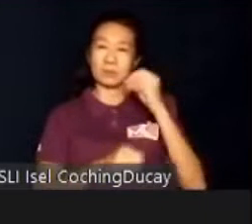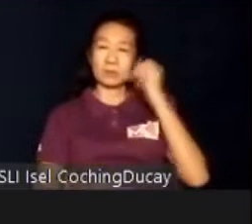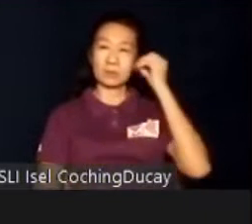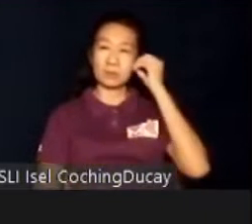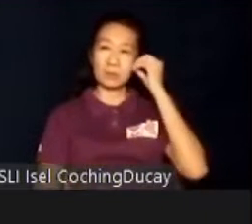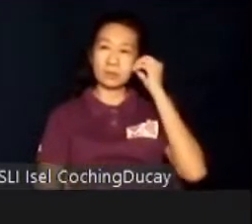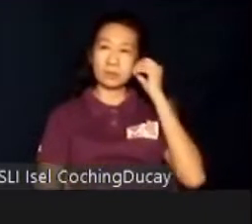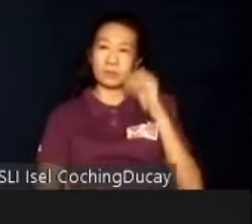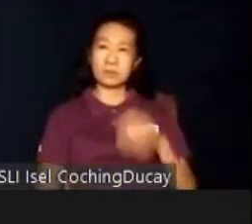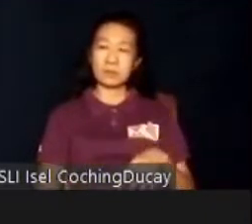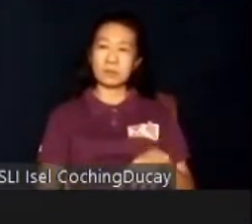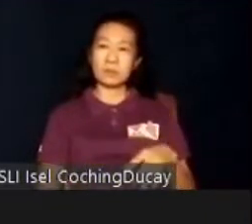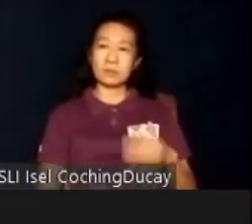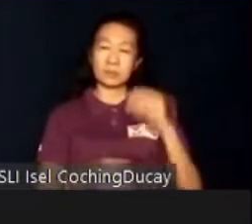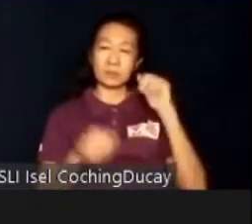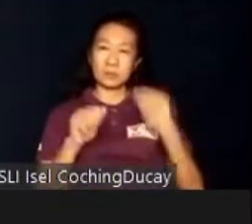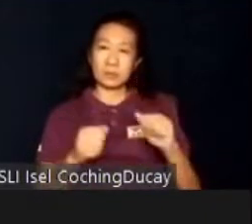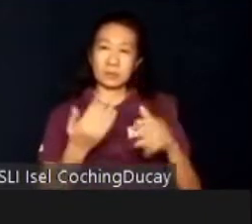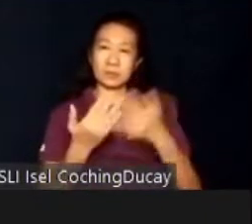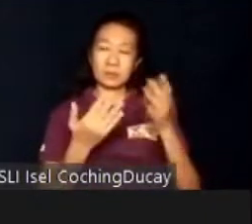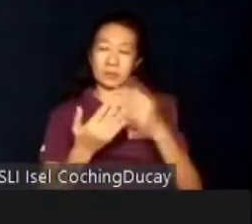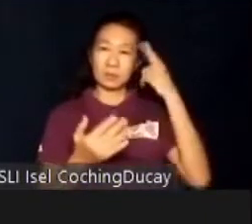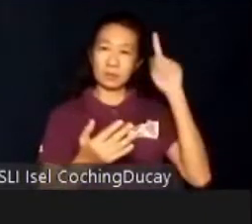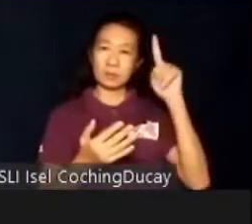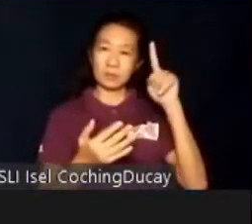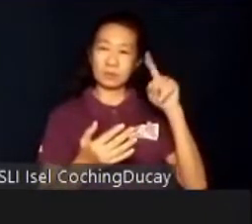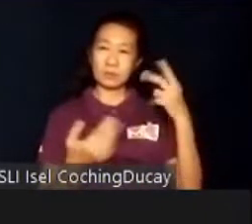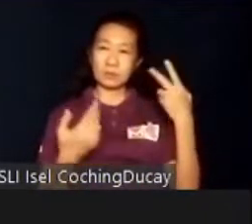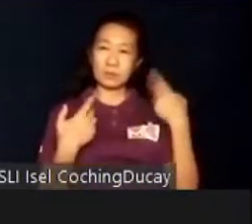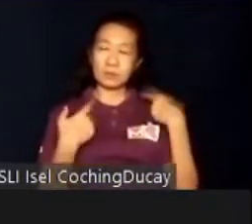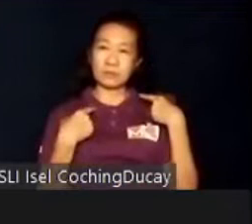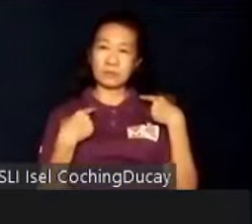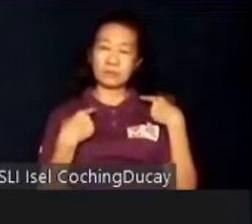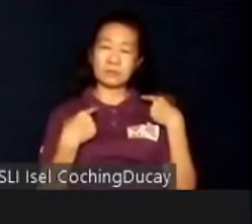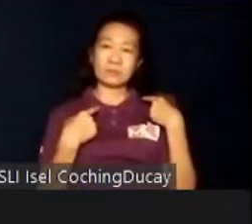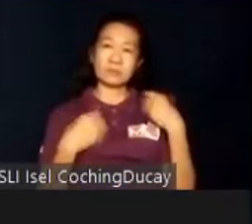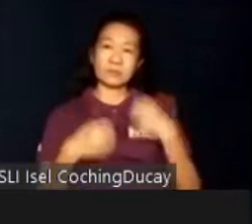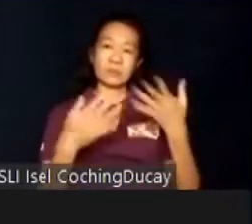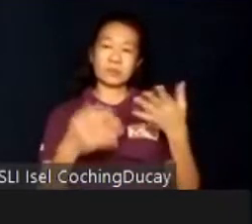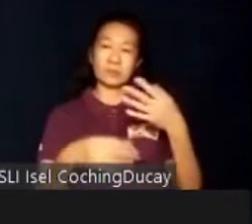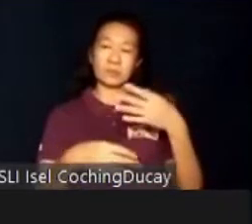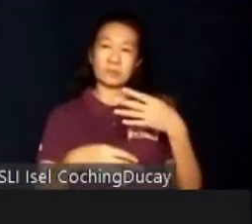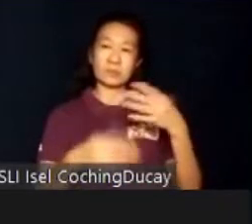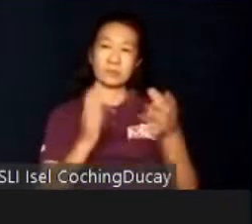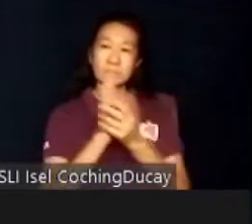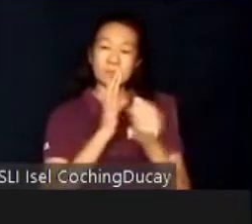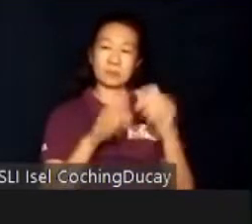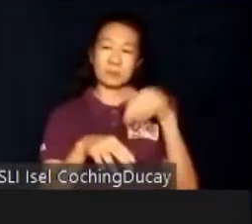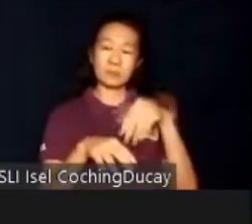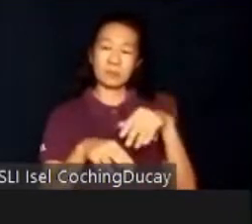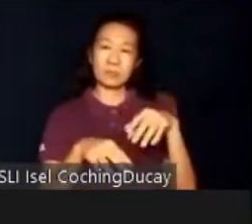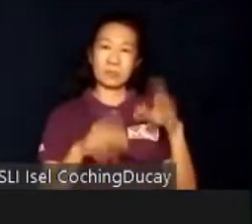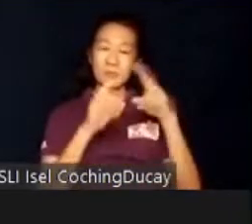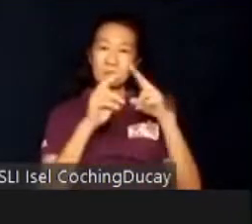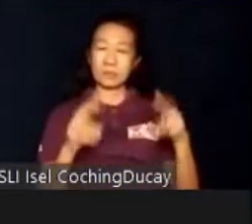is it could be easier to facilitate generalization of skills at home. Given the chronic